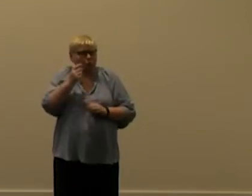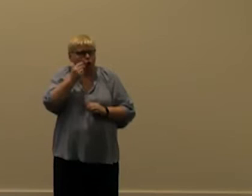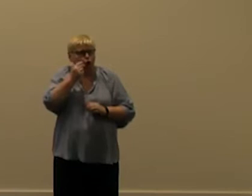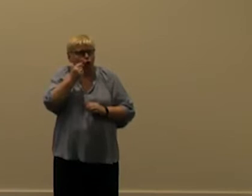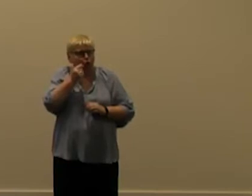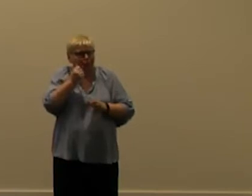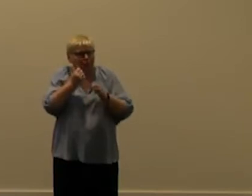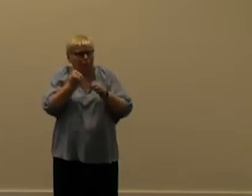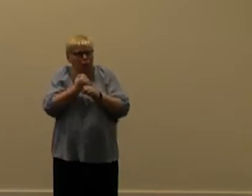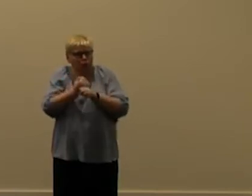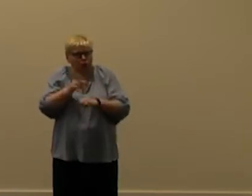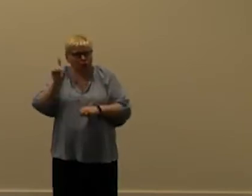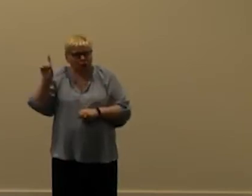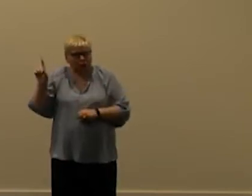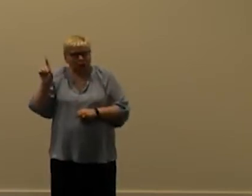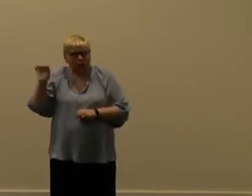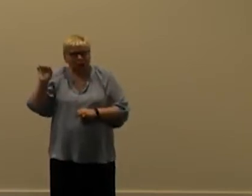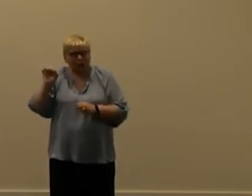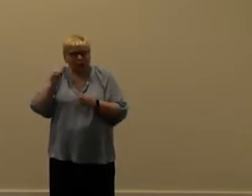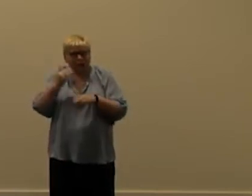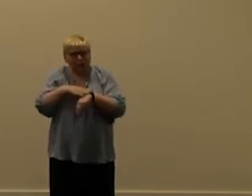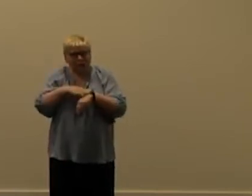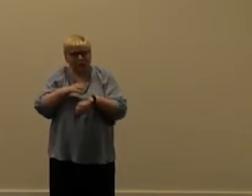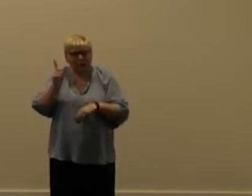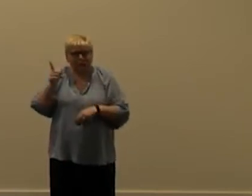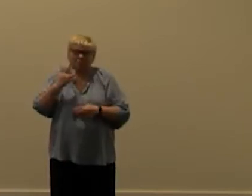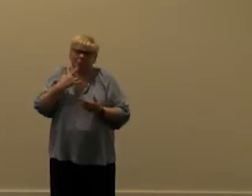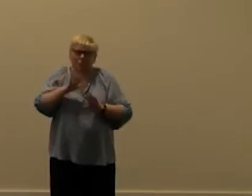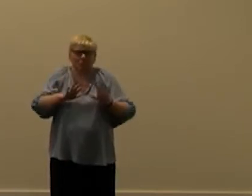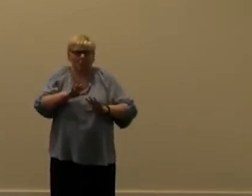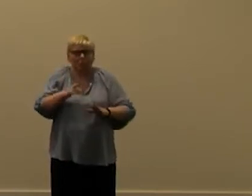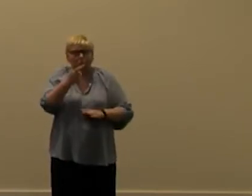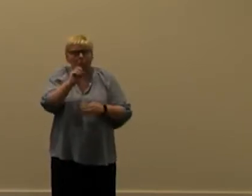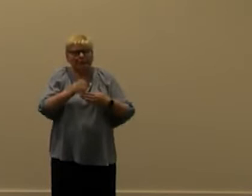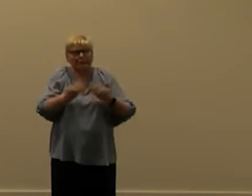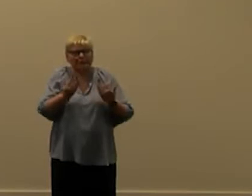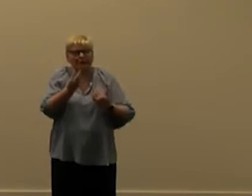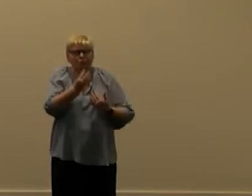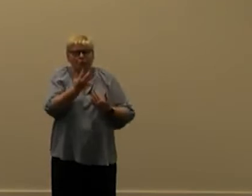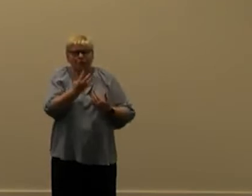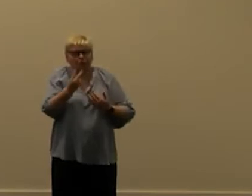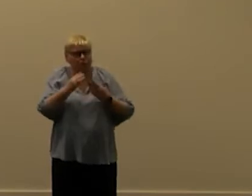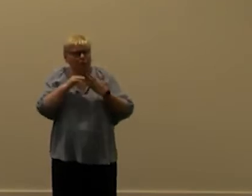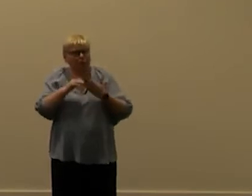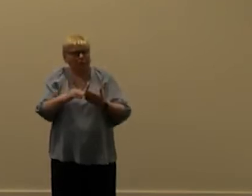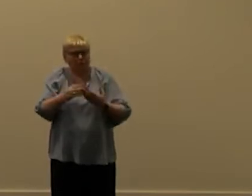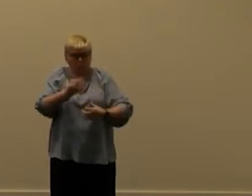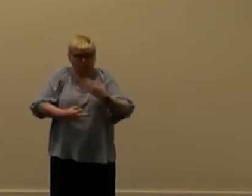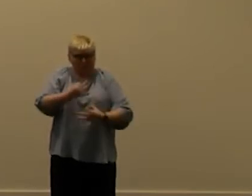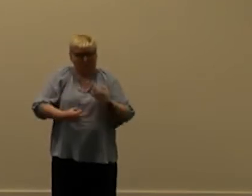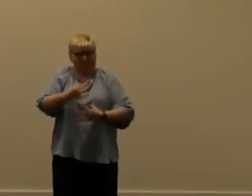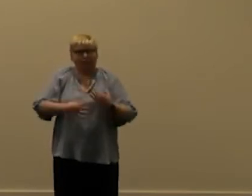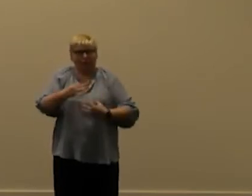production here is for for these periods you see that we have about 20 days we have 452 million requests